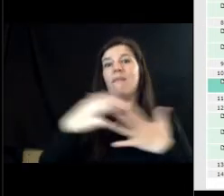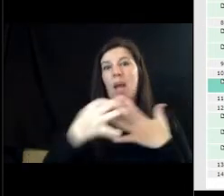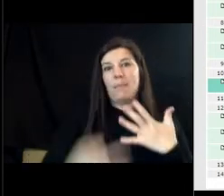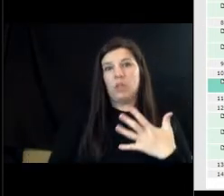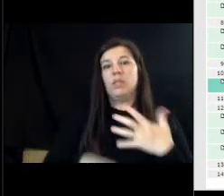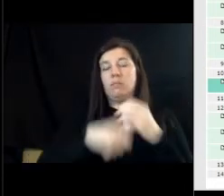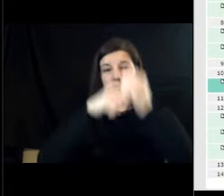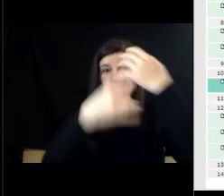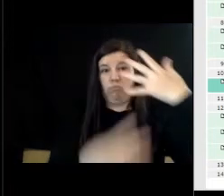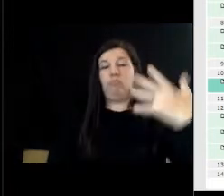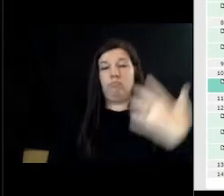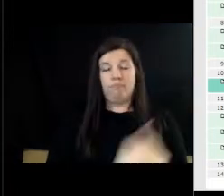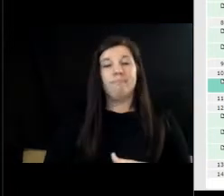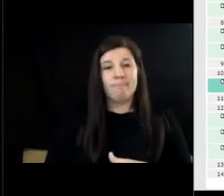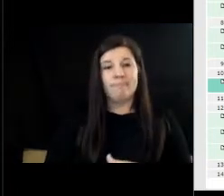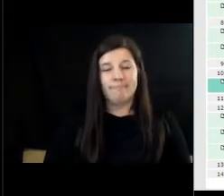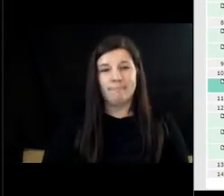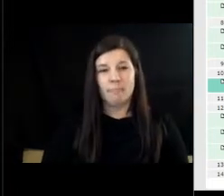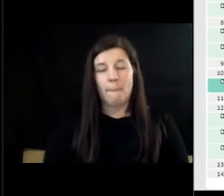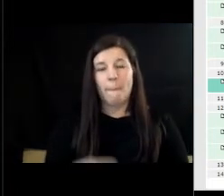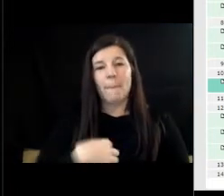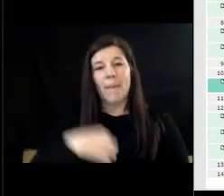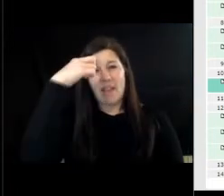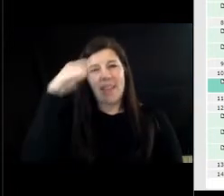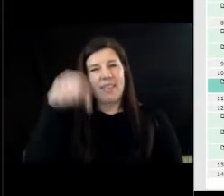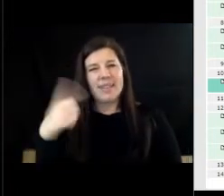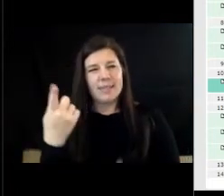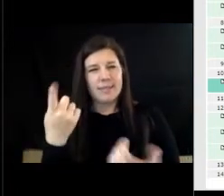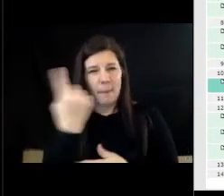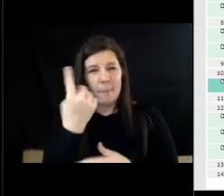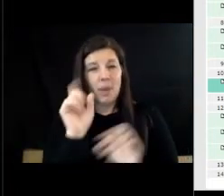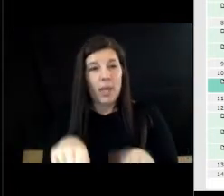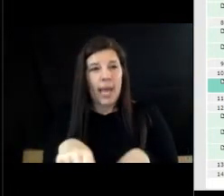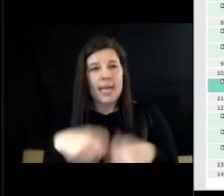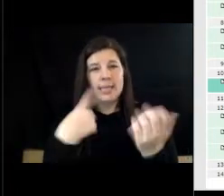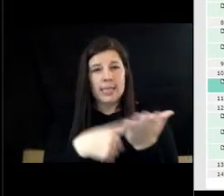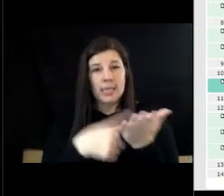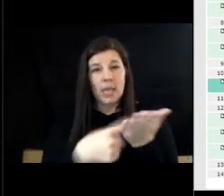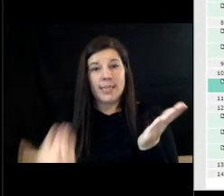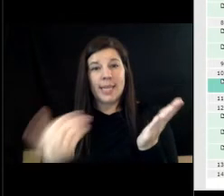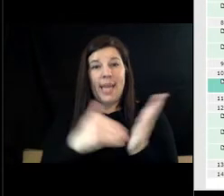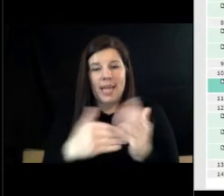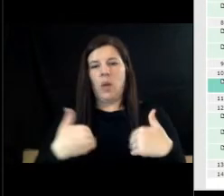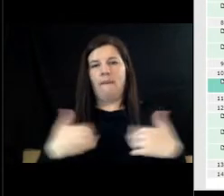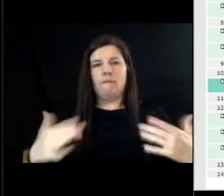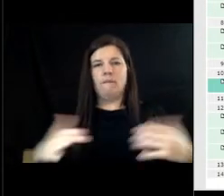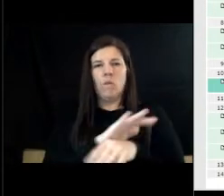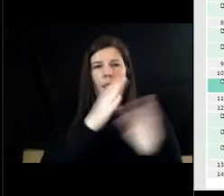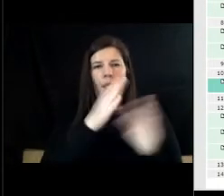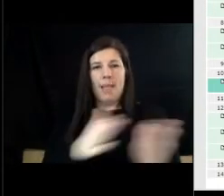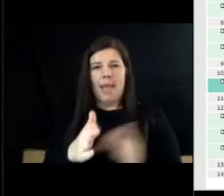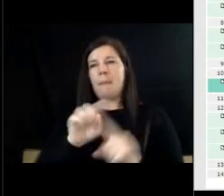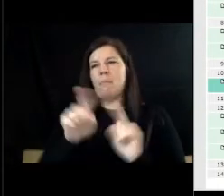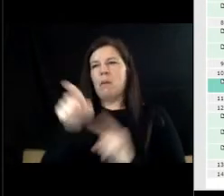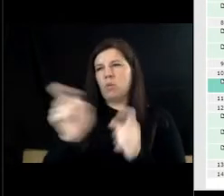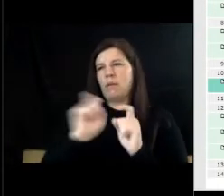i think this is something that we can revisit to come up with a complete plan but you've given us options to